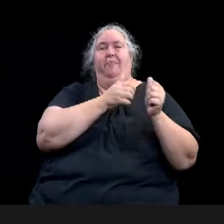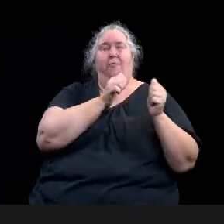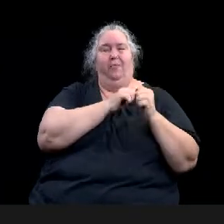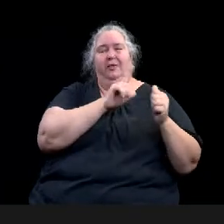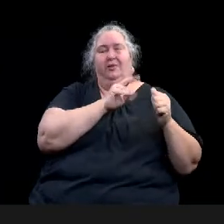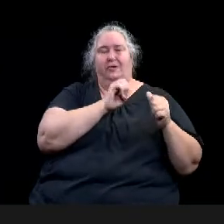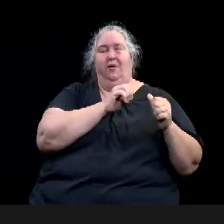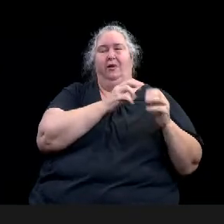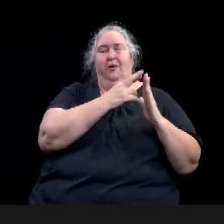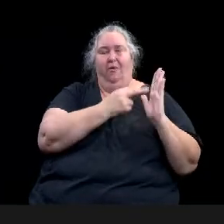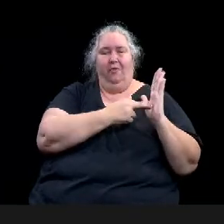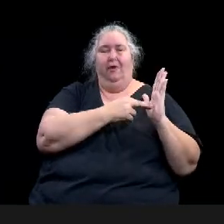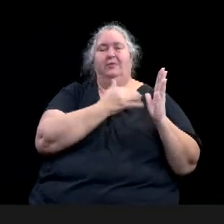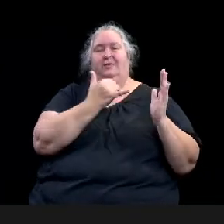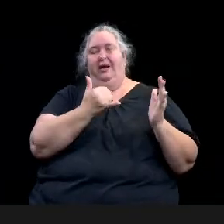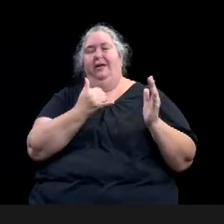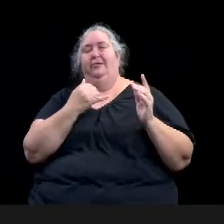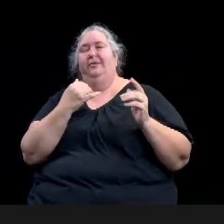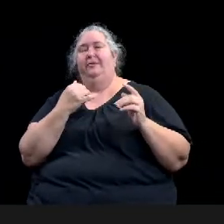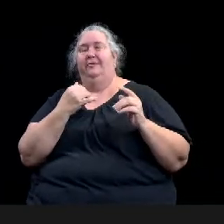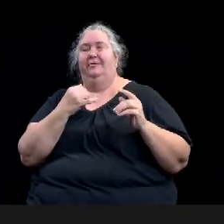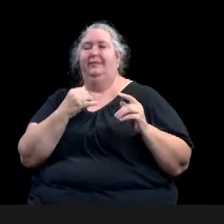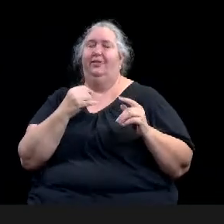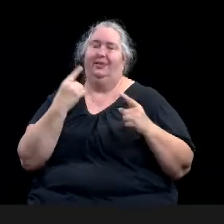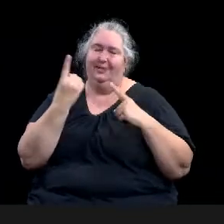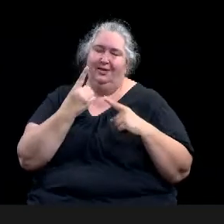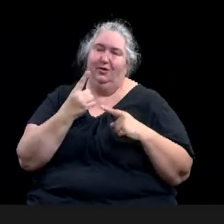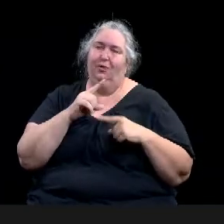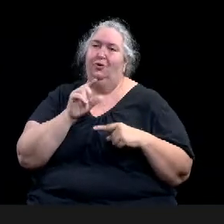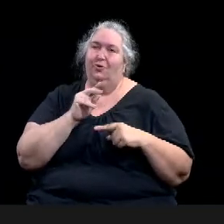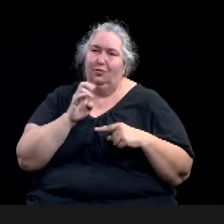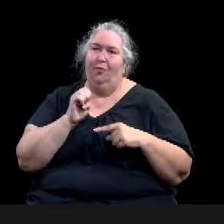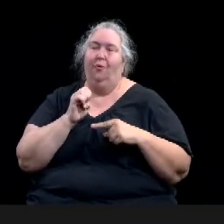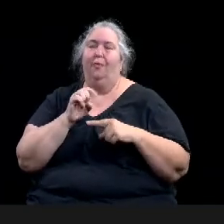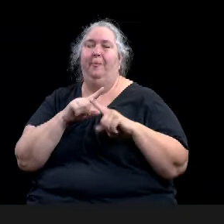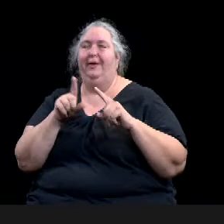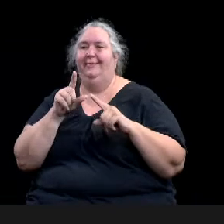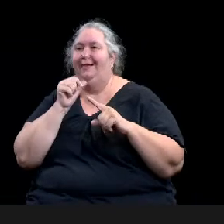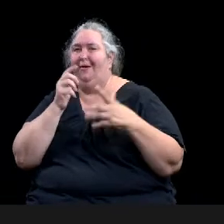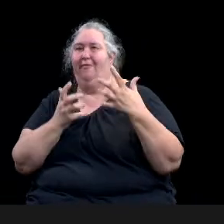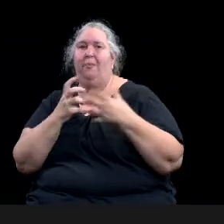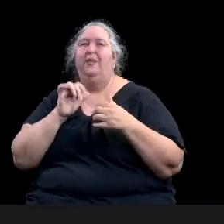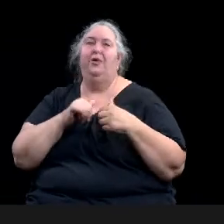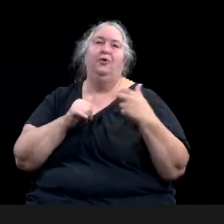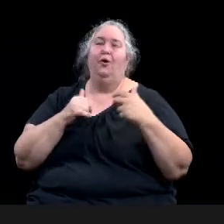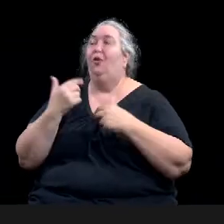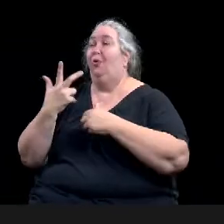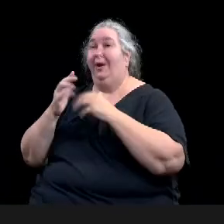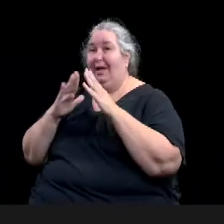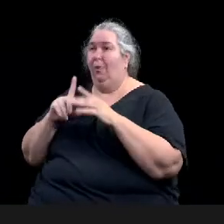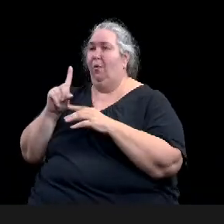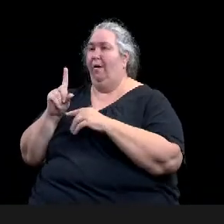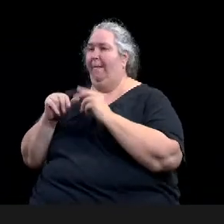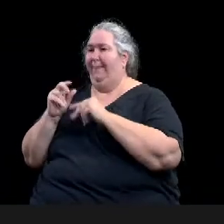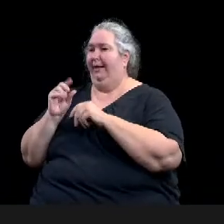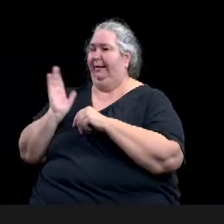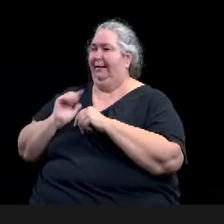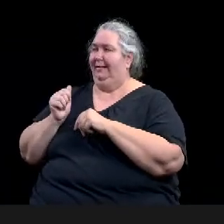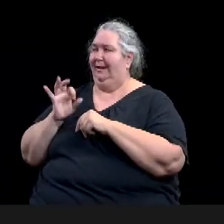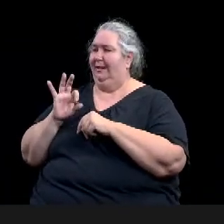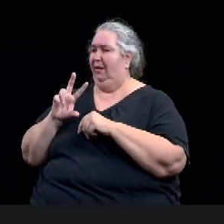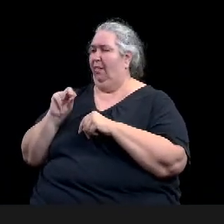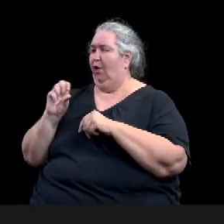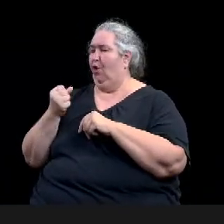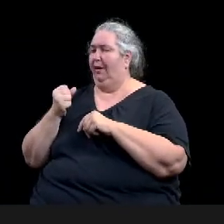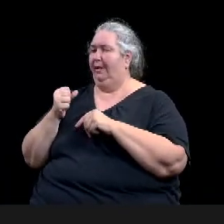in the thirties and then these two others were built, uh, I believe in 1979. So all three of them were built in conformance with the zoning ordinance